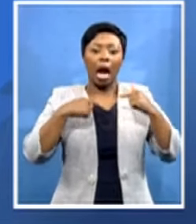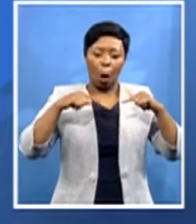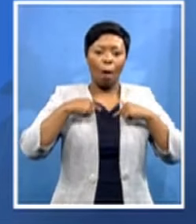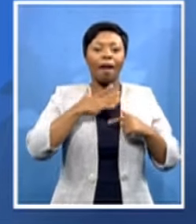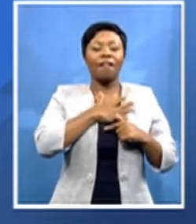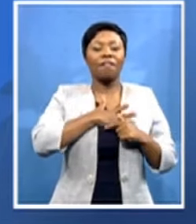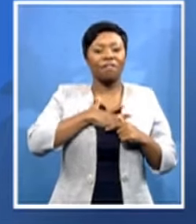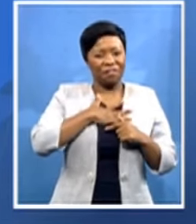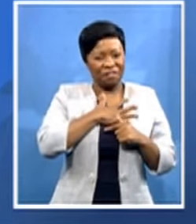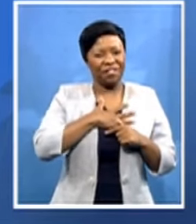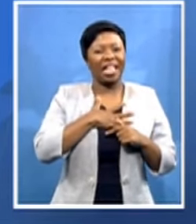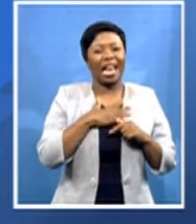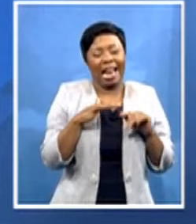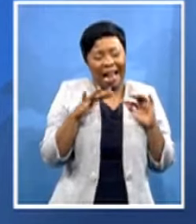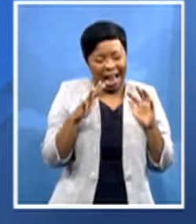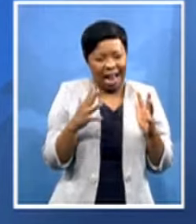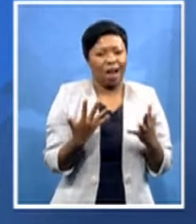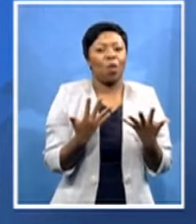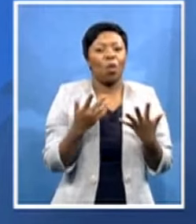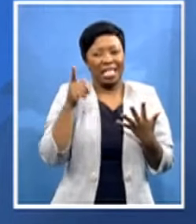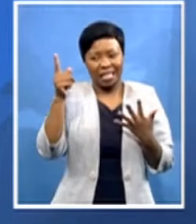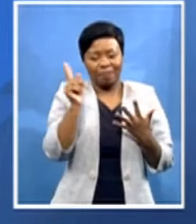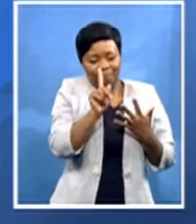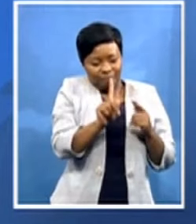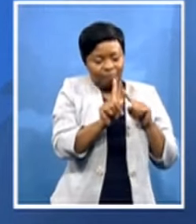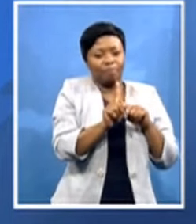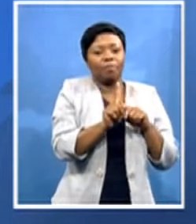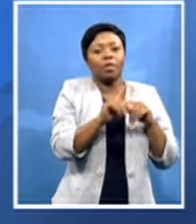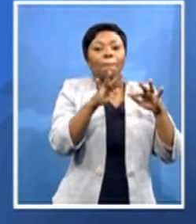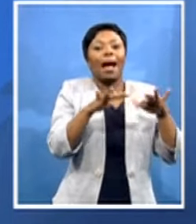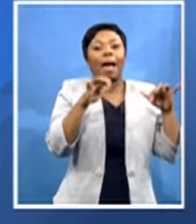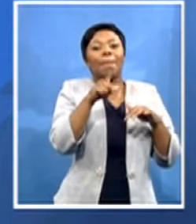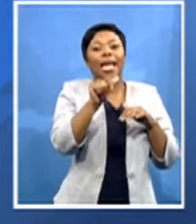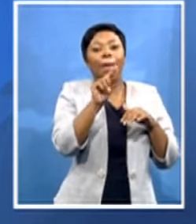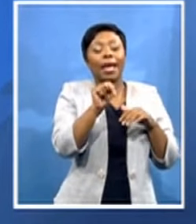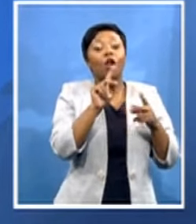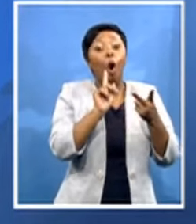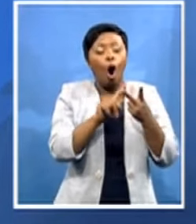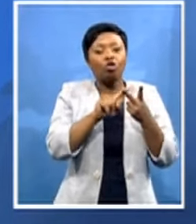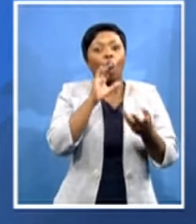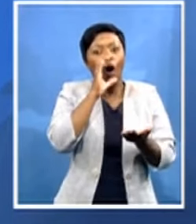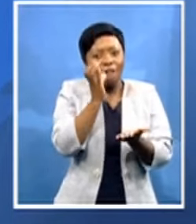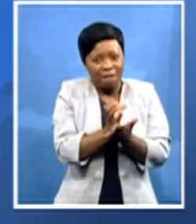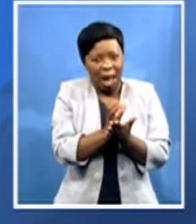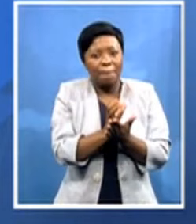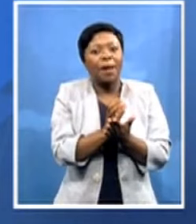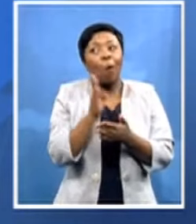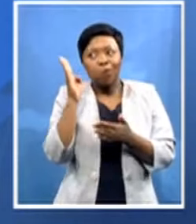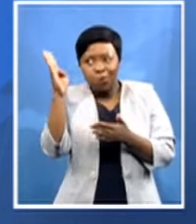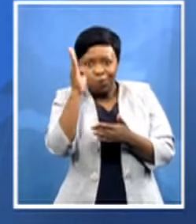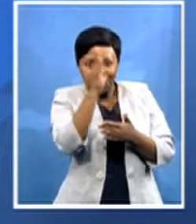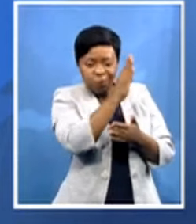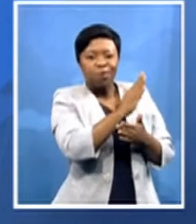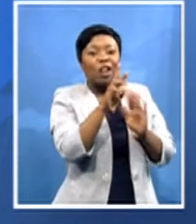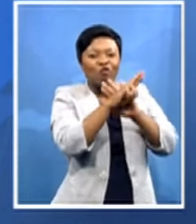pan-african parliament and i can also really confirm there are other contestants from other regions but i will not want to